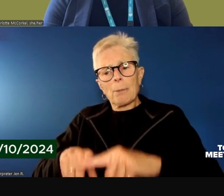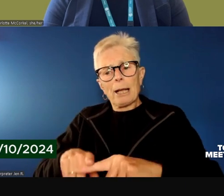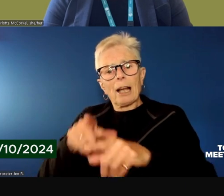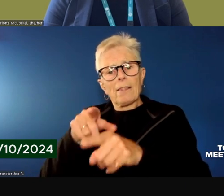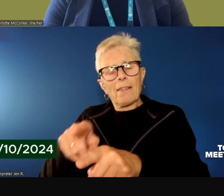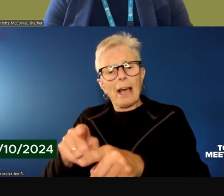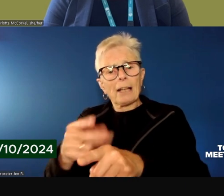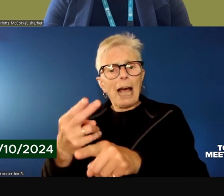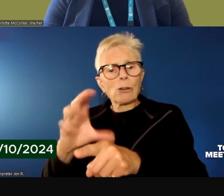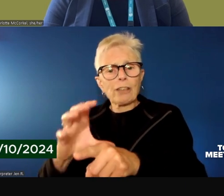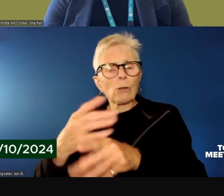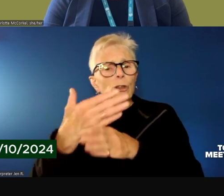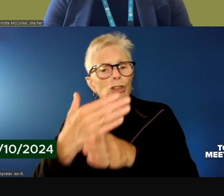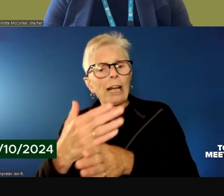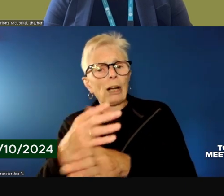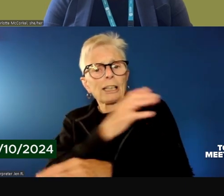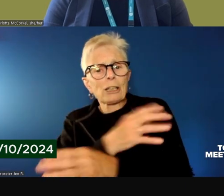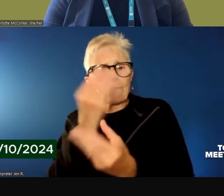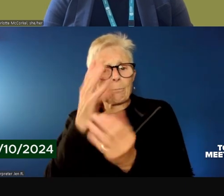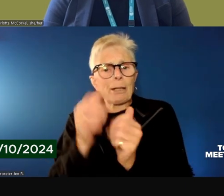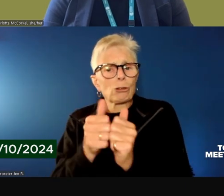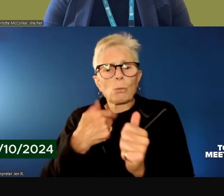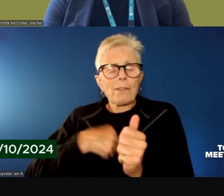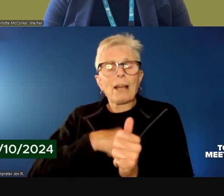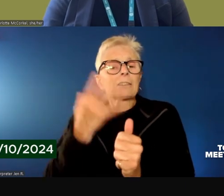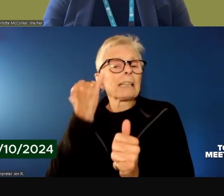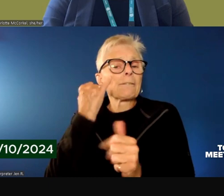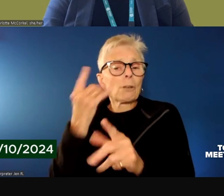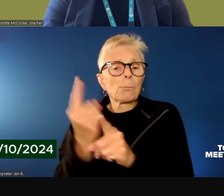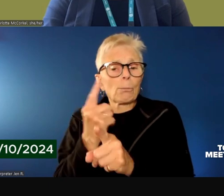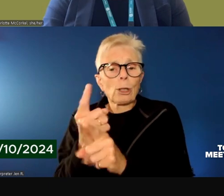whatever clinical information is appropriate for us to receive.